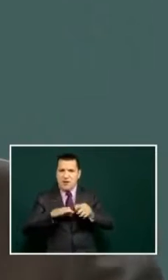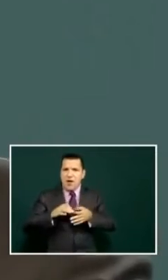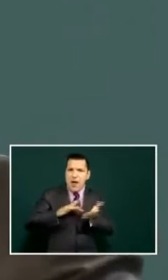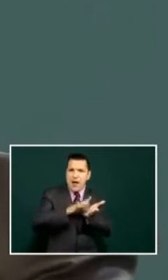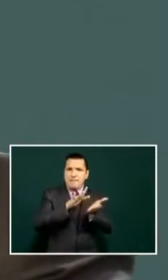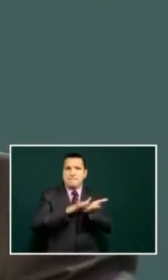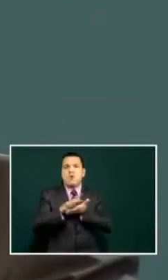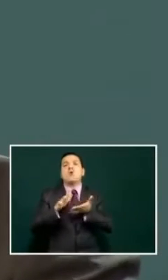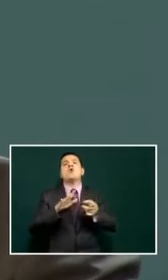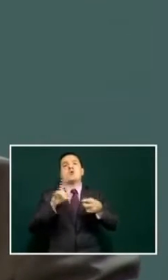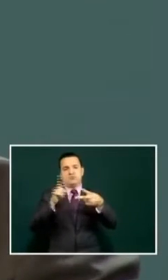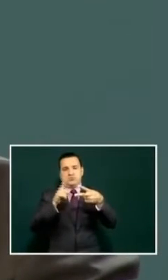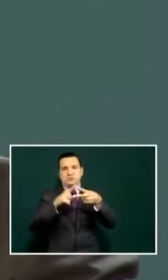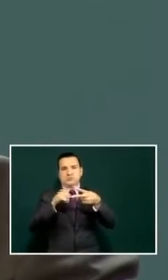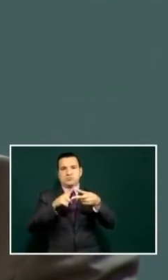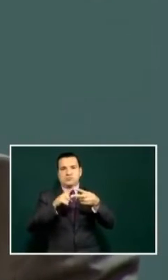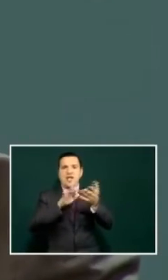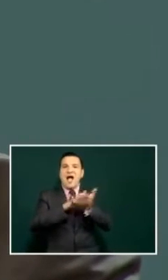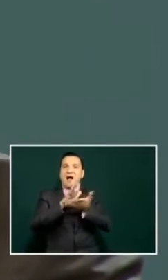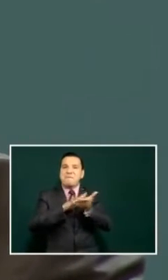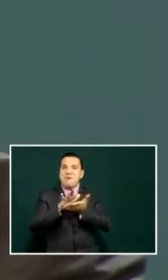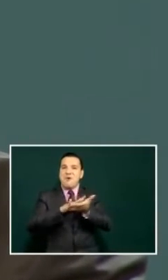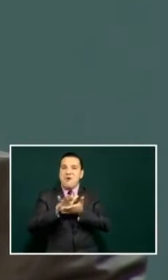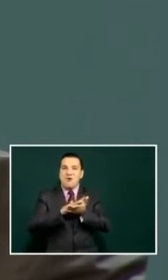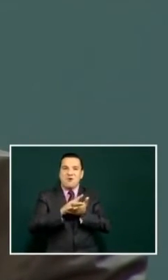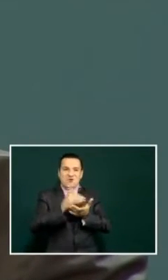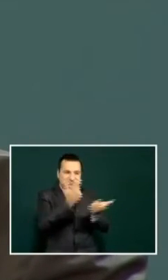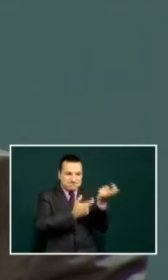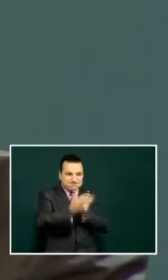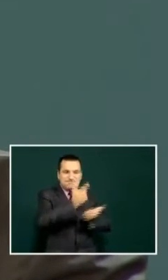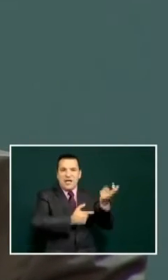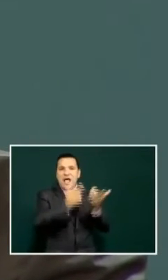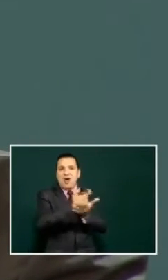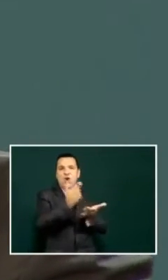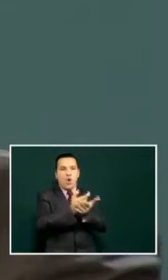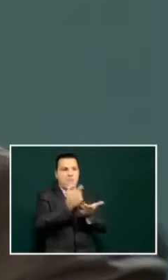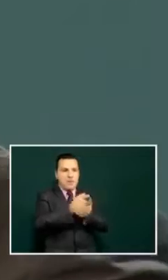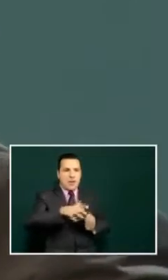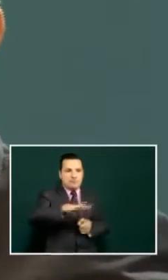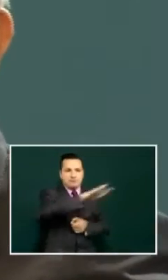in supporting the economy popular economy